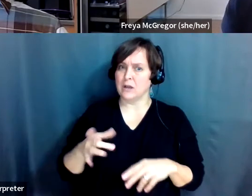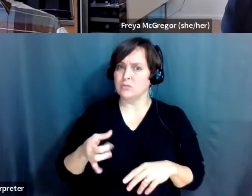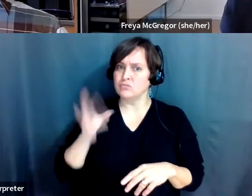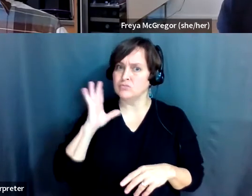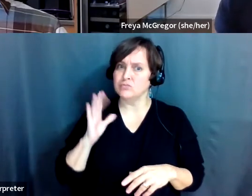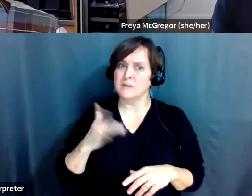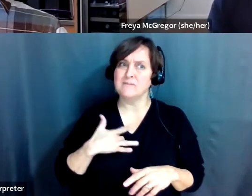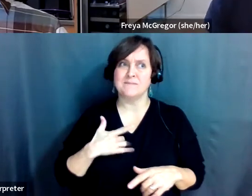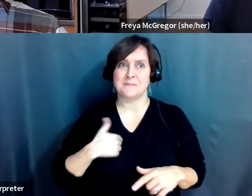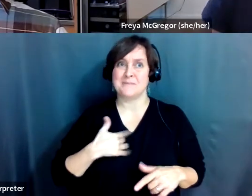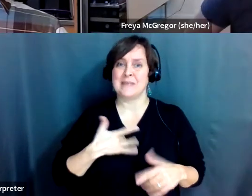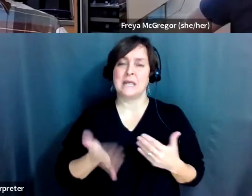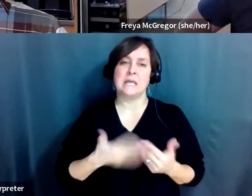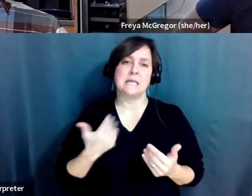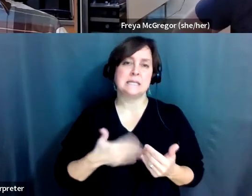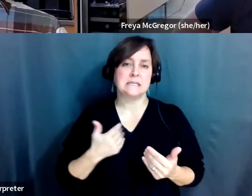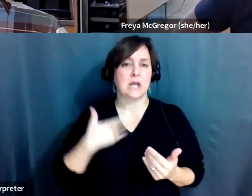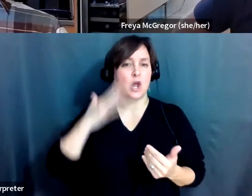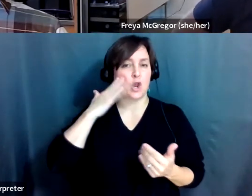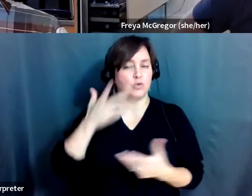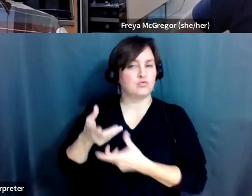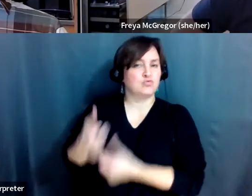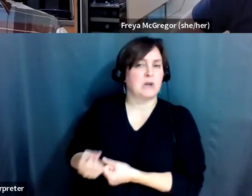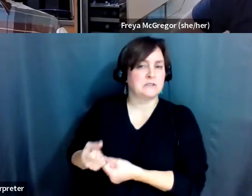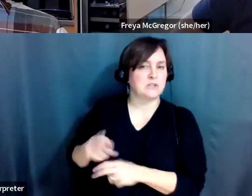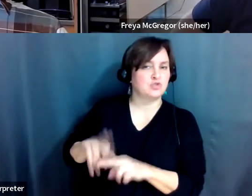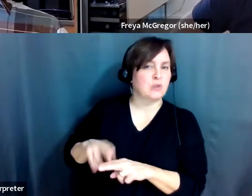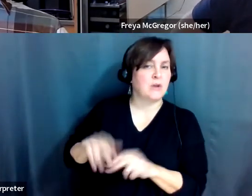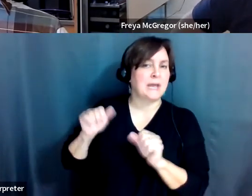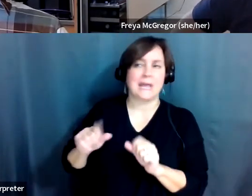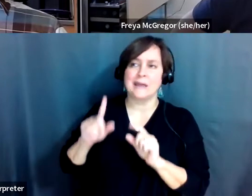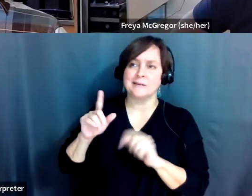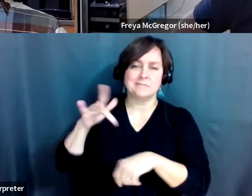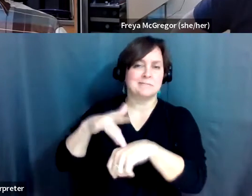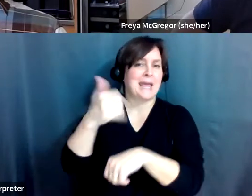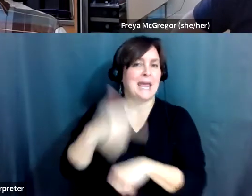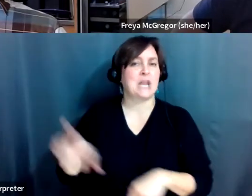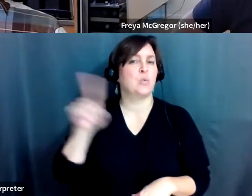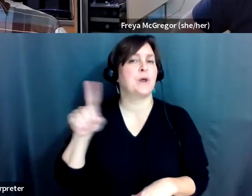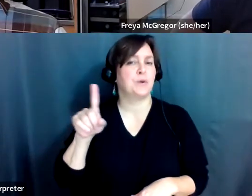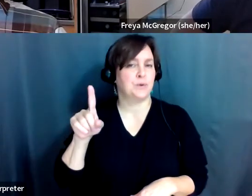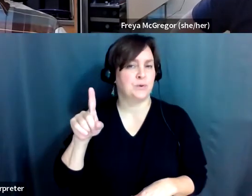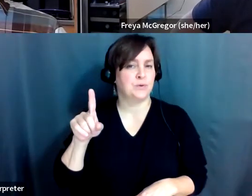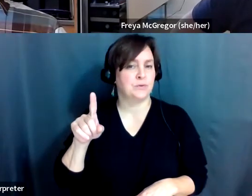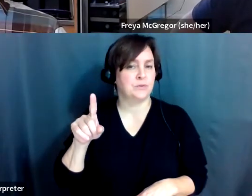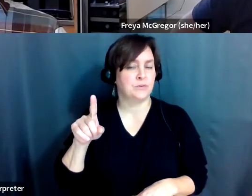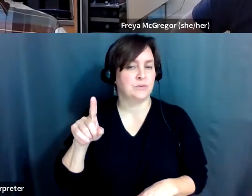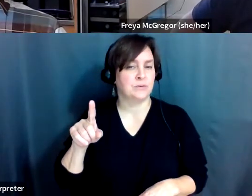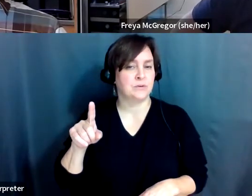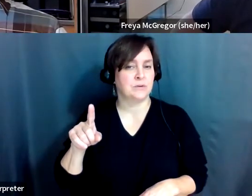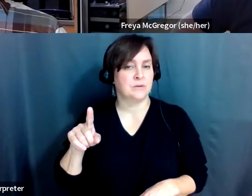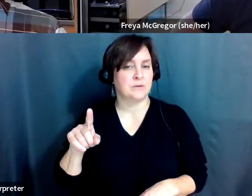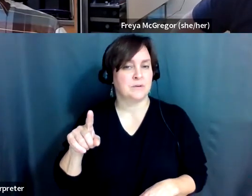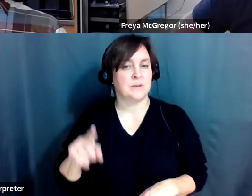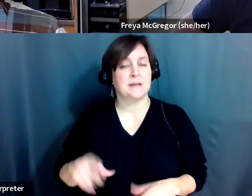that I know that this chair can go anywhere. And this is something that is going to register